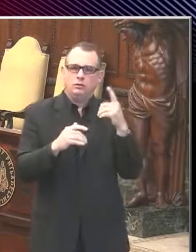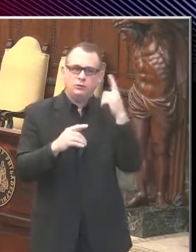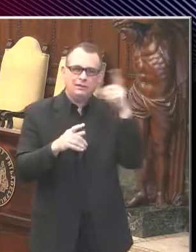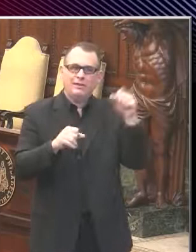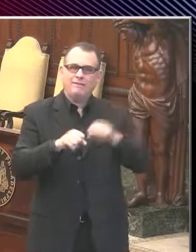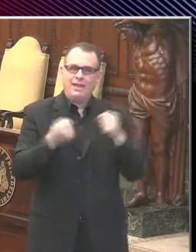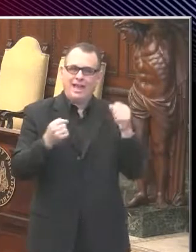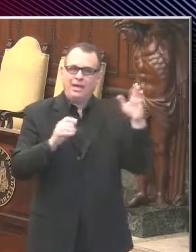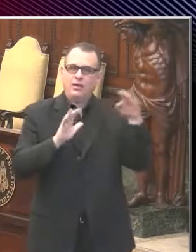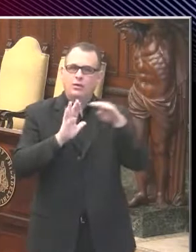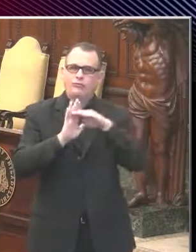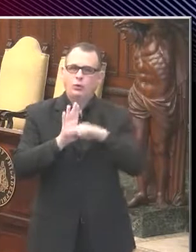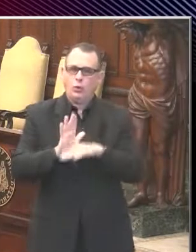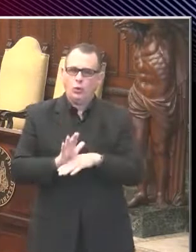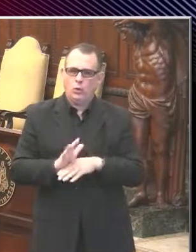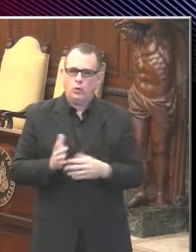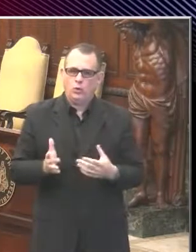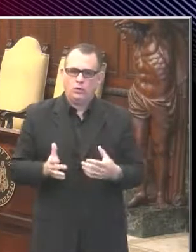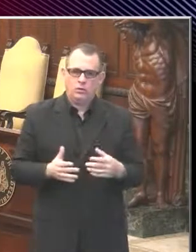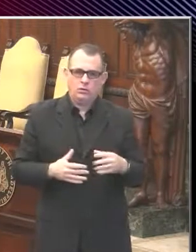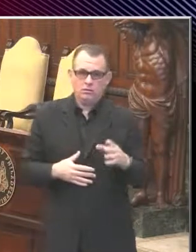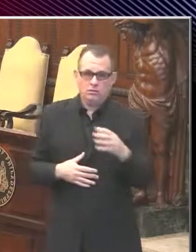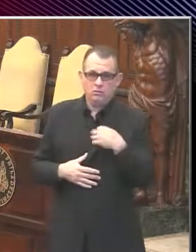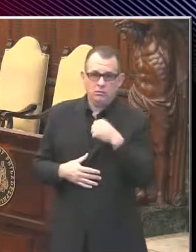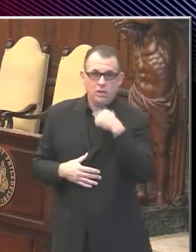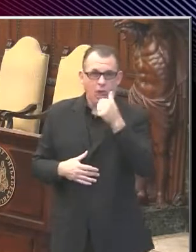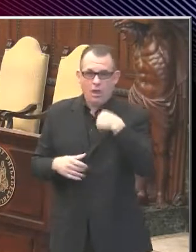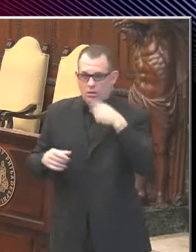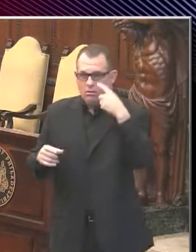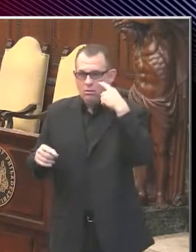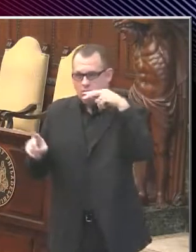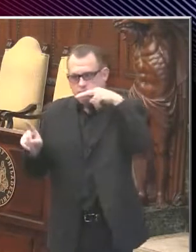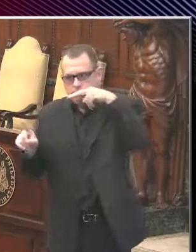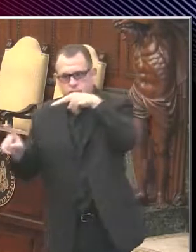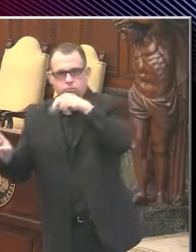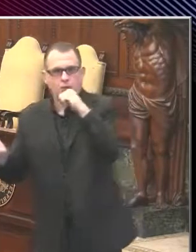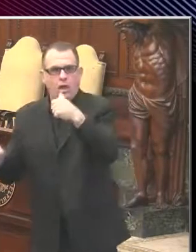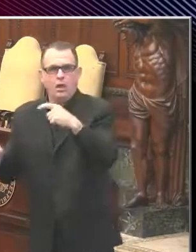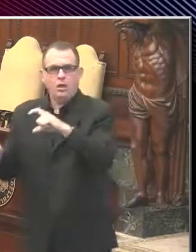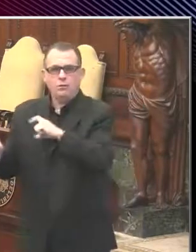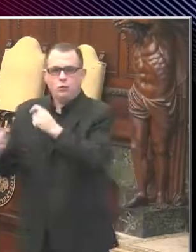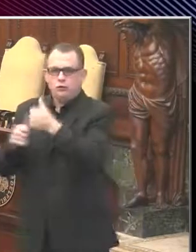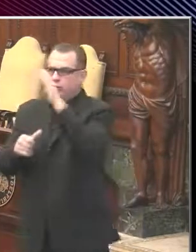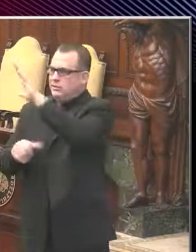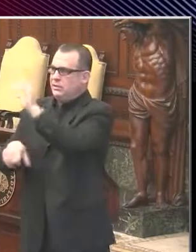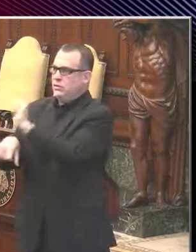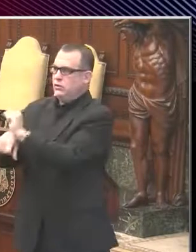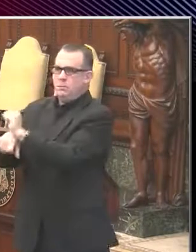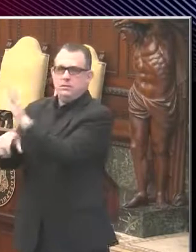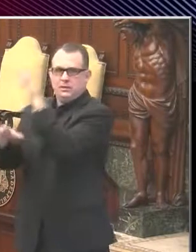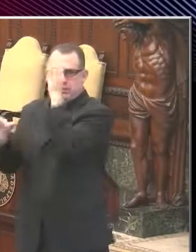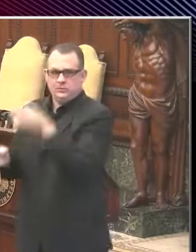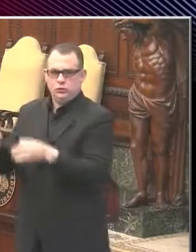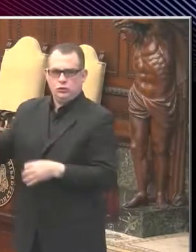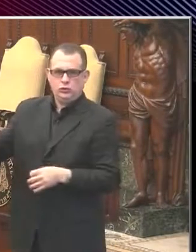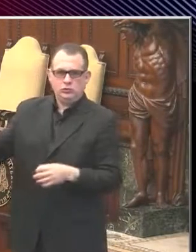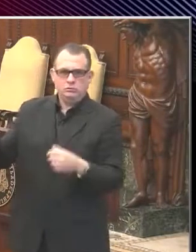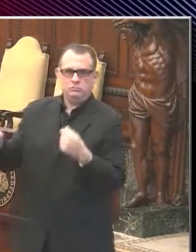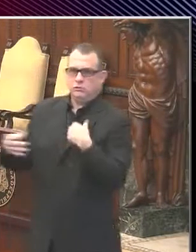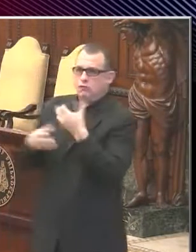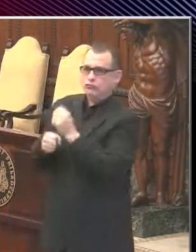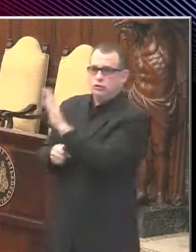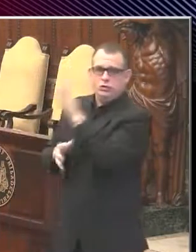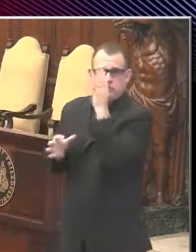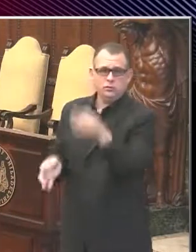don't micromanage departments. That's the commissioner's decision to allow that or not allow that. And I have confidence in her ability to lead the